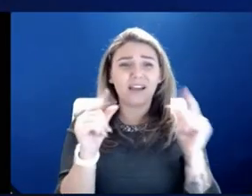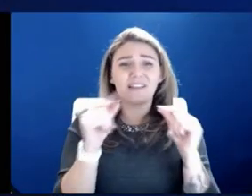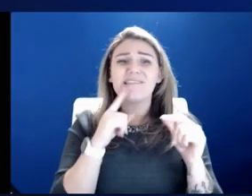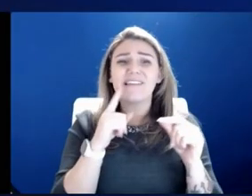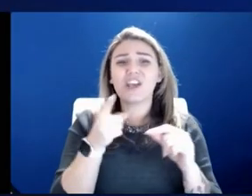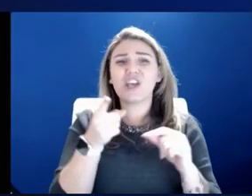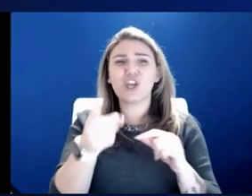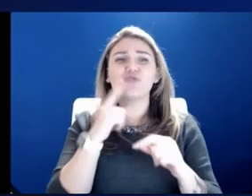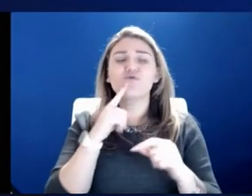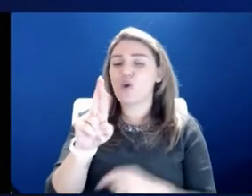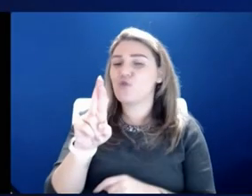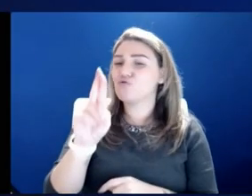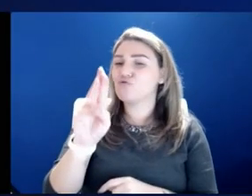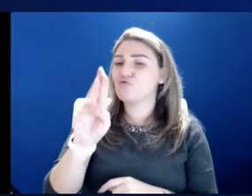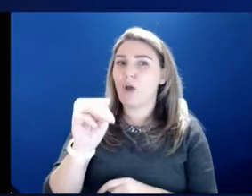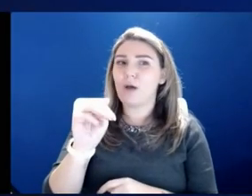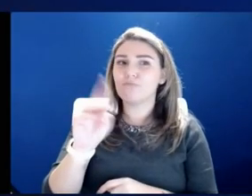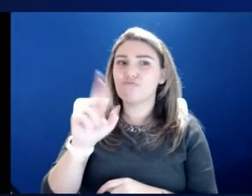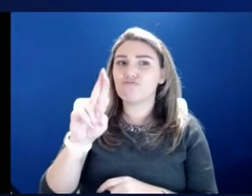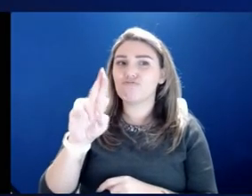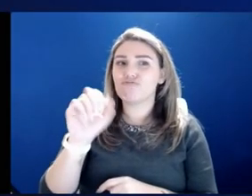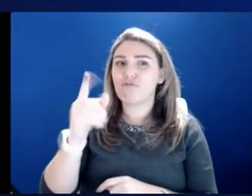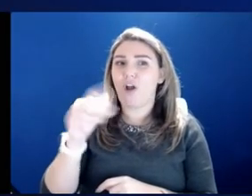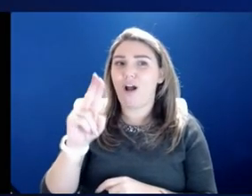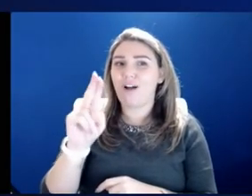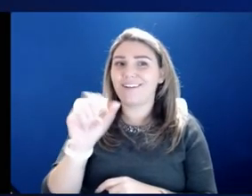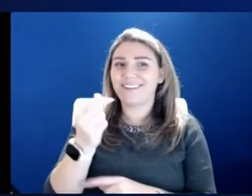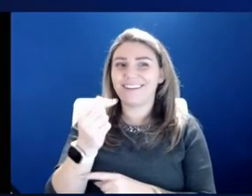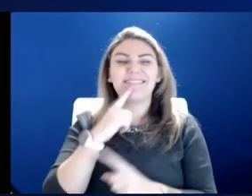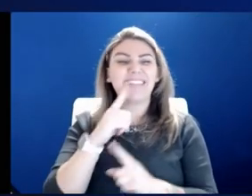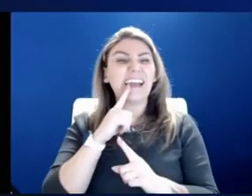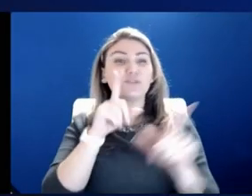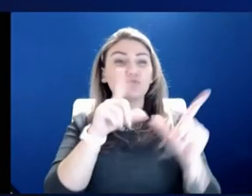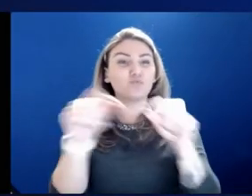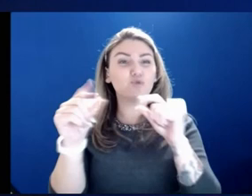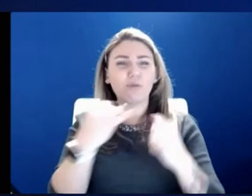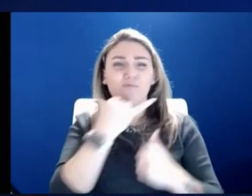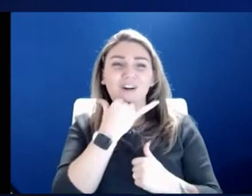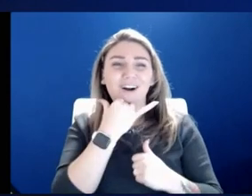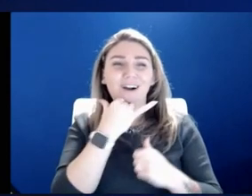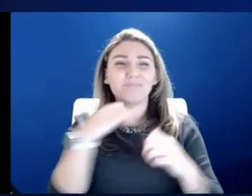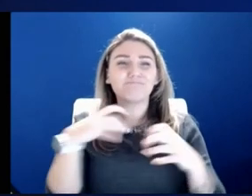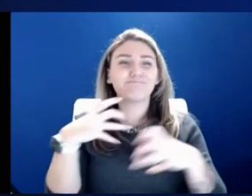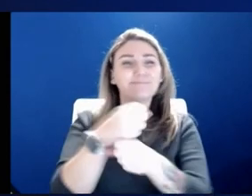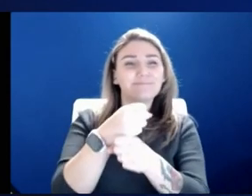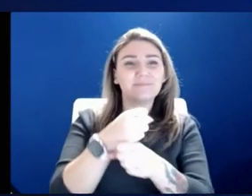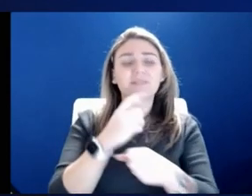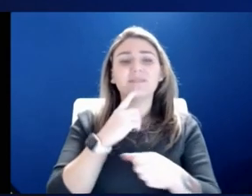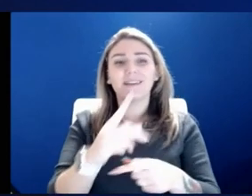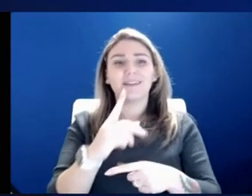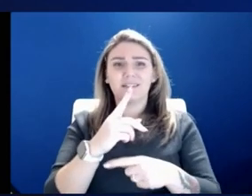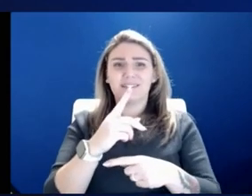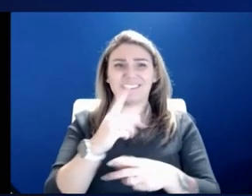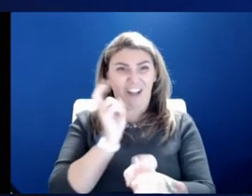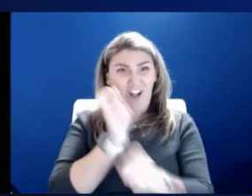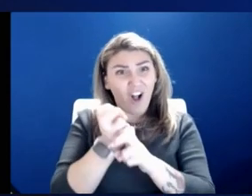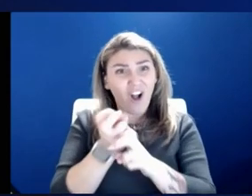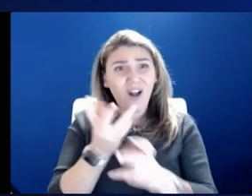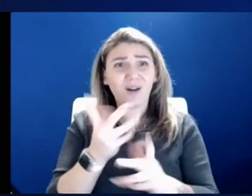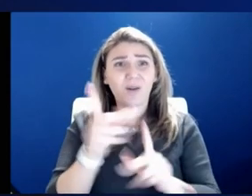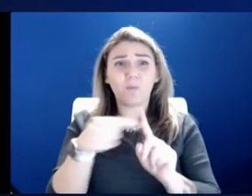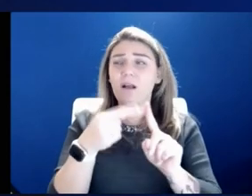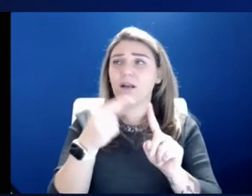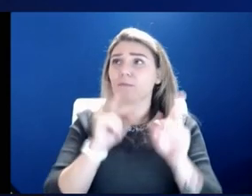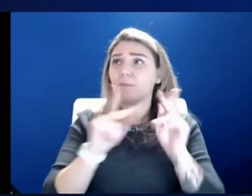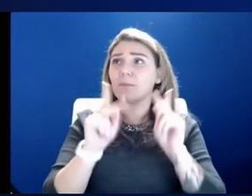wrong. I'm going to be a rumor wronger. And, uh, at some level that, that, that, that, this makes things that much harder. Right. And, uh, puts